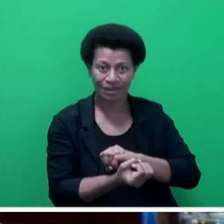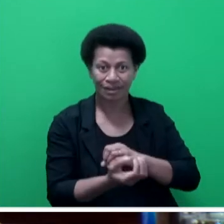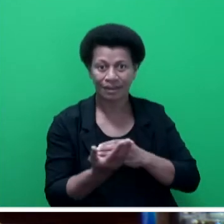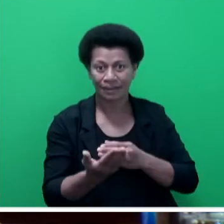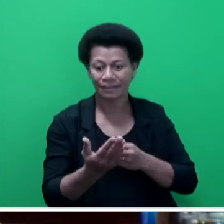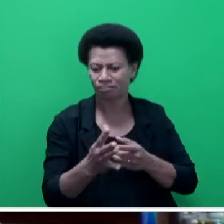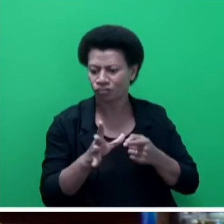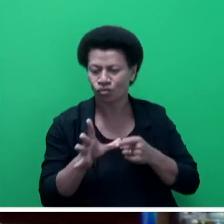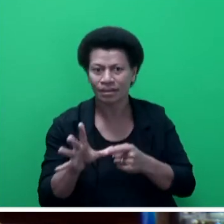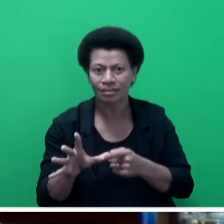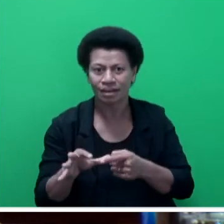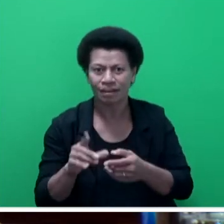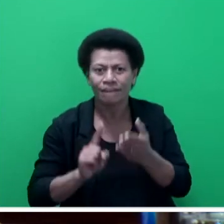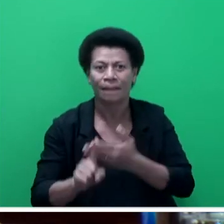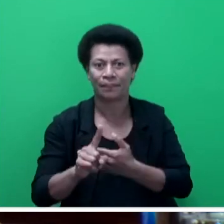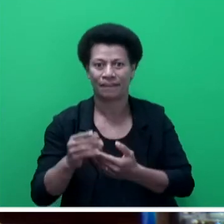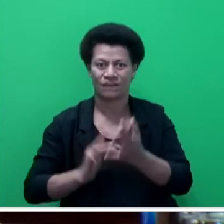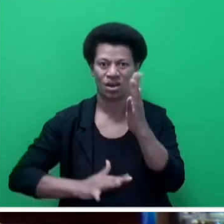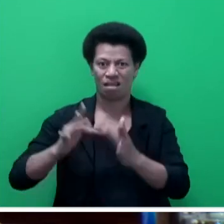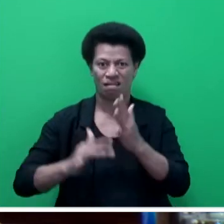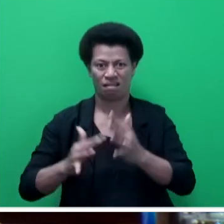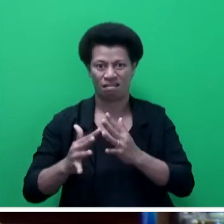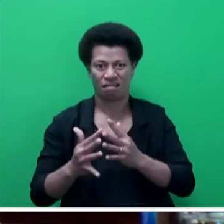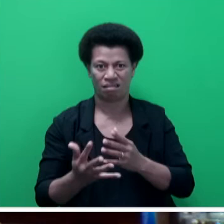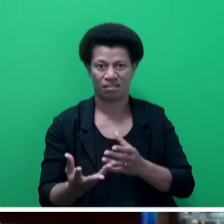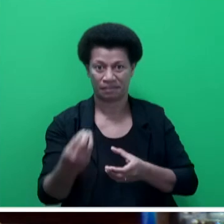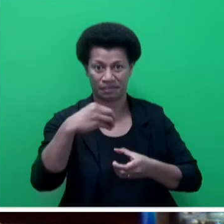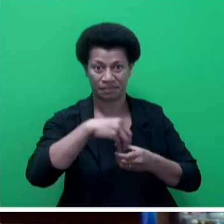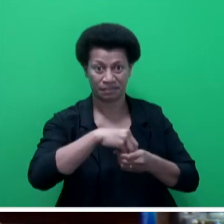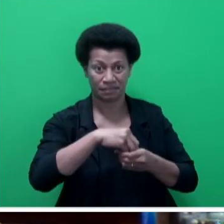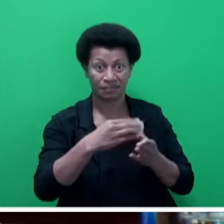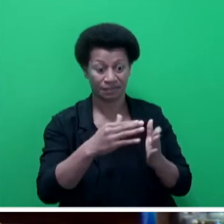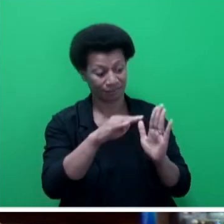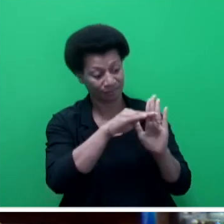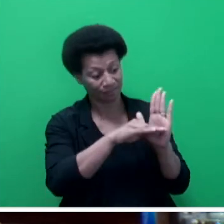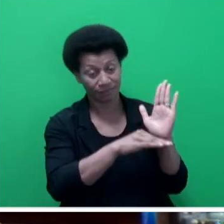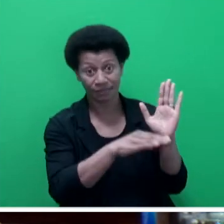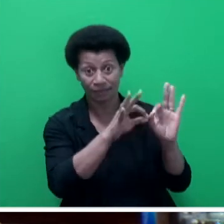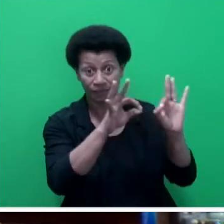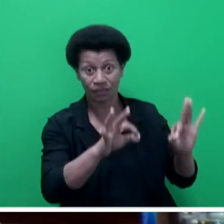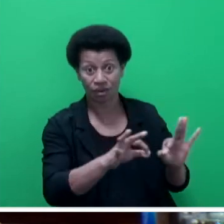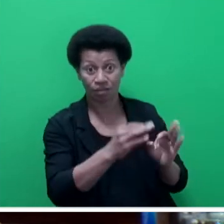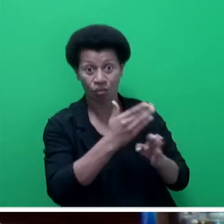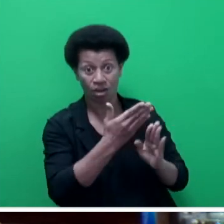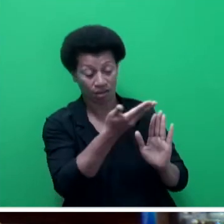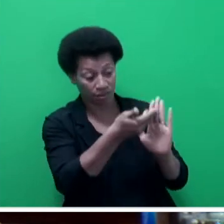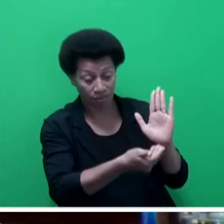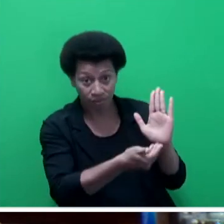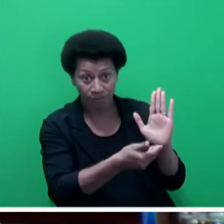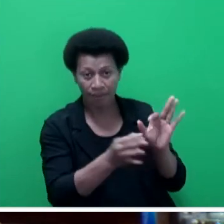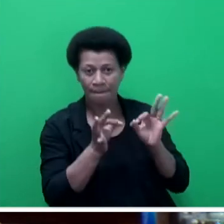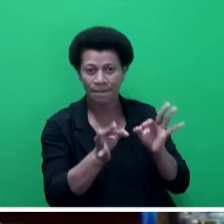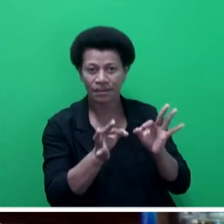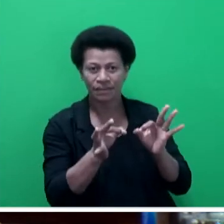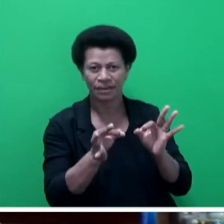The integrated community fire warden and emergency response framework is the perfect example of the